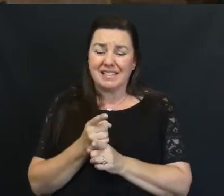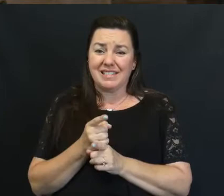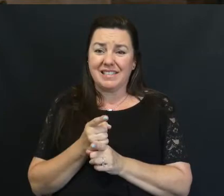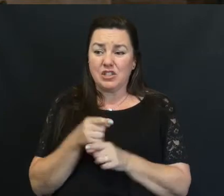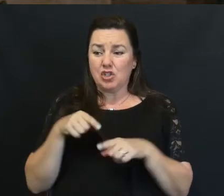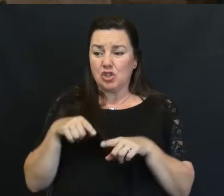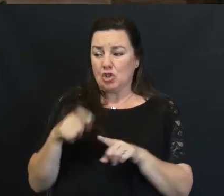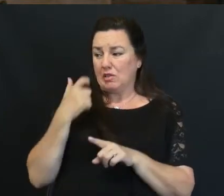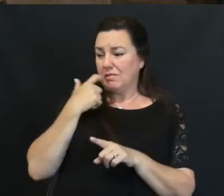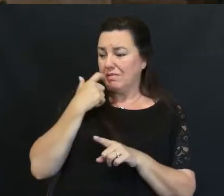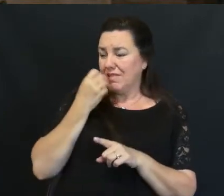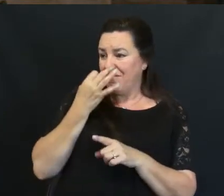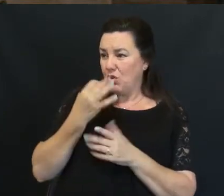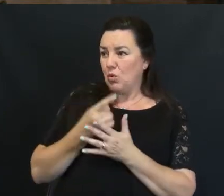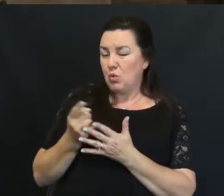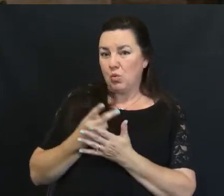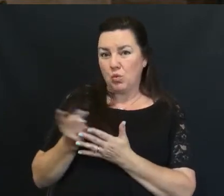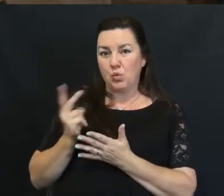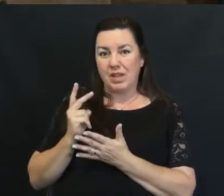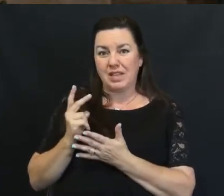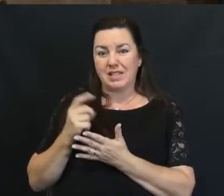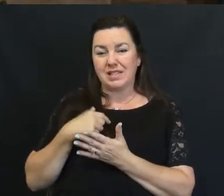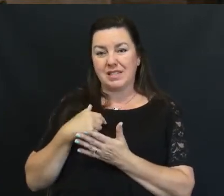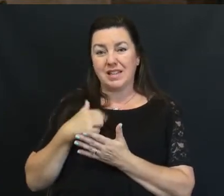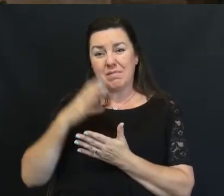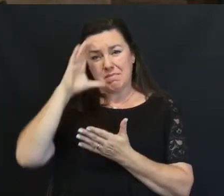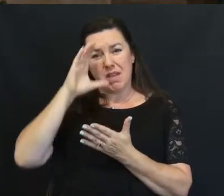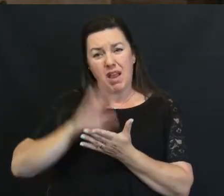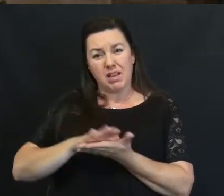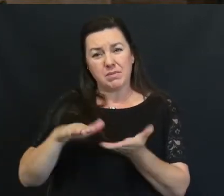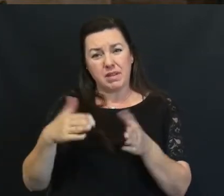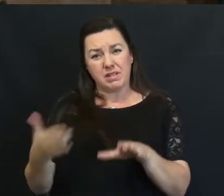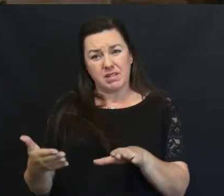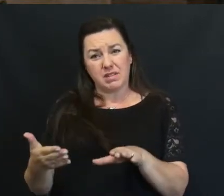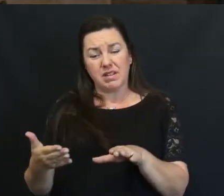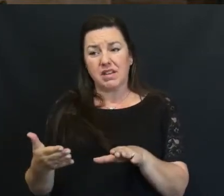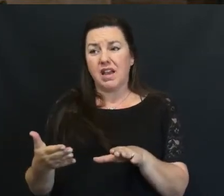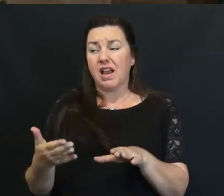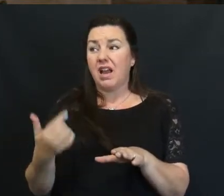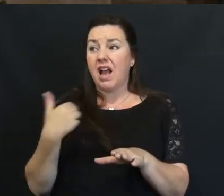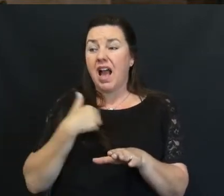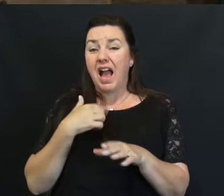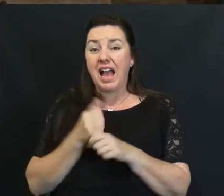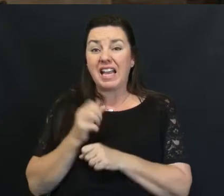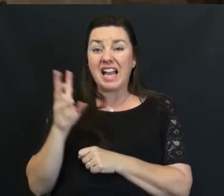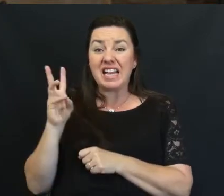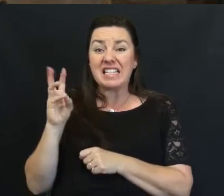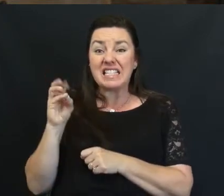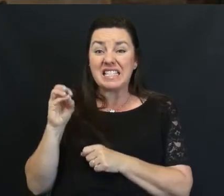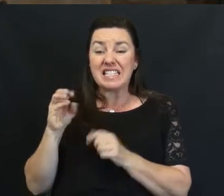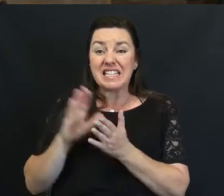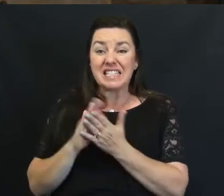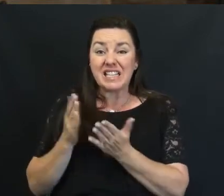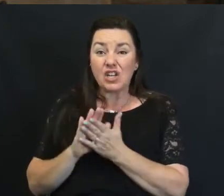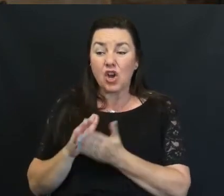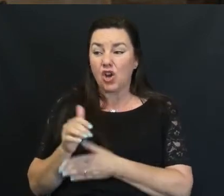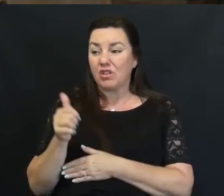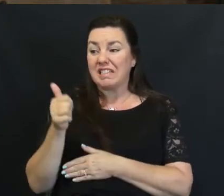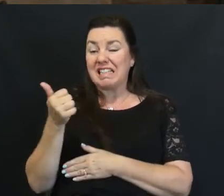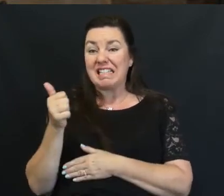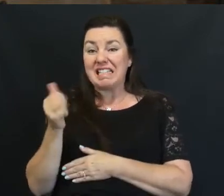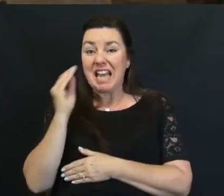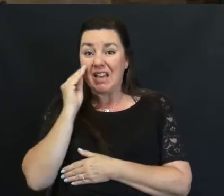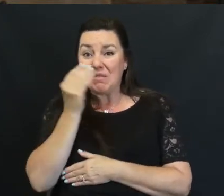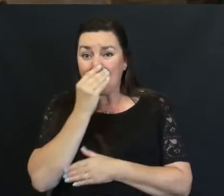During the last few weeks since I lost my husband I received over 60 cards Ten bouquets of